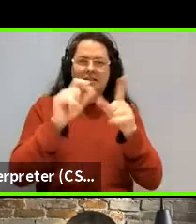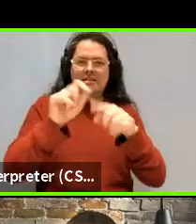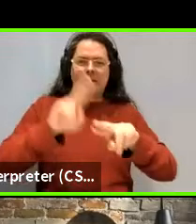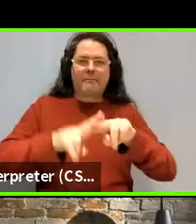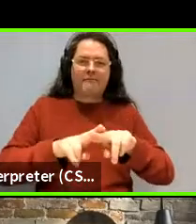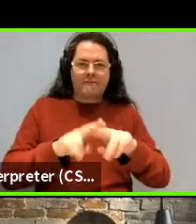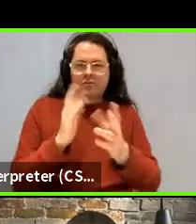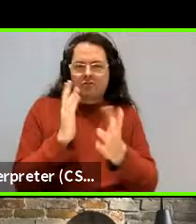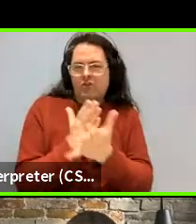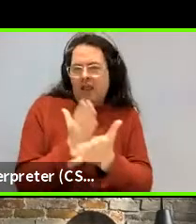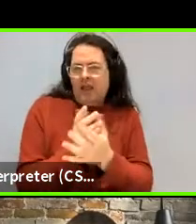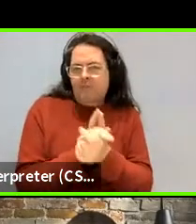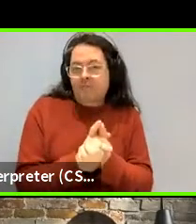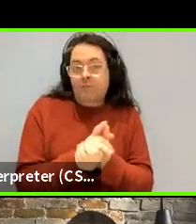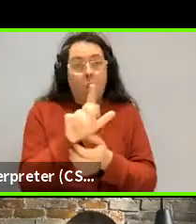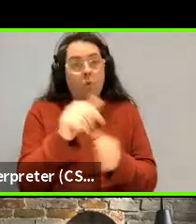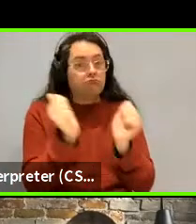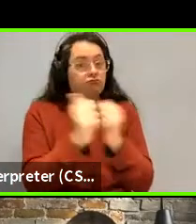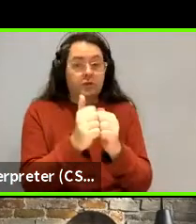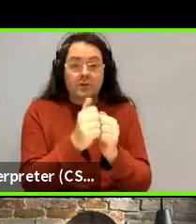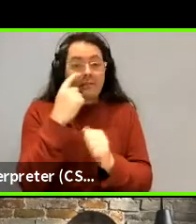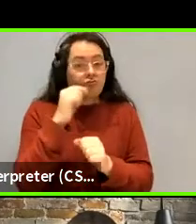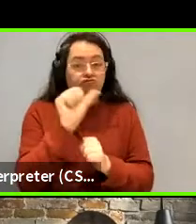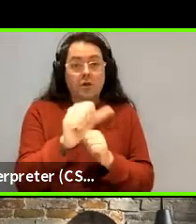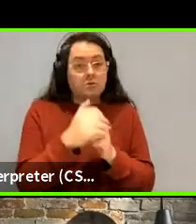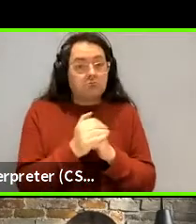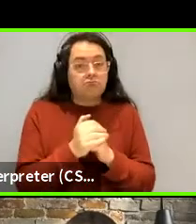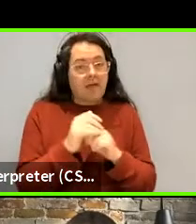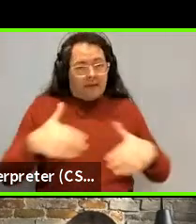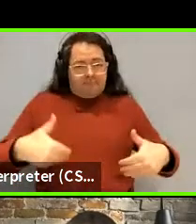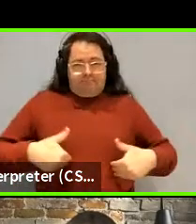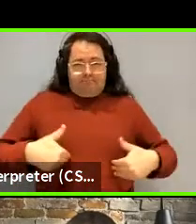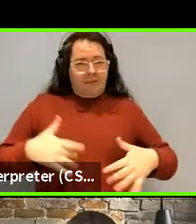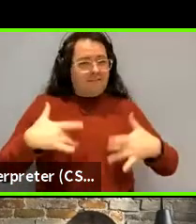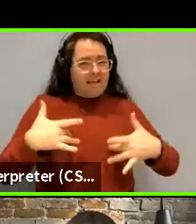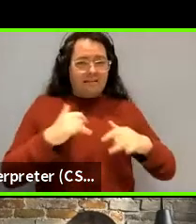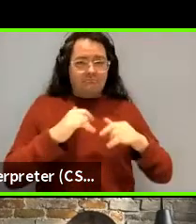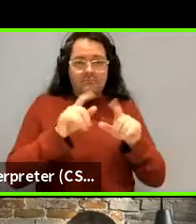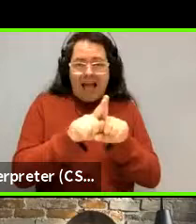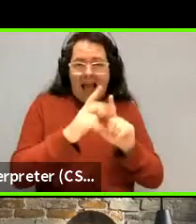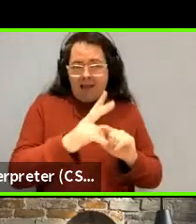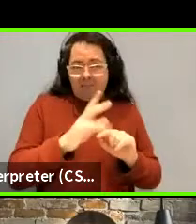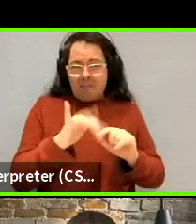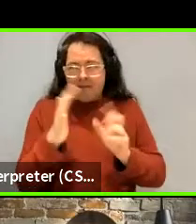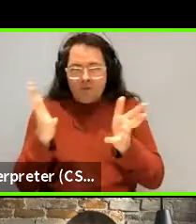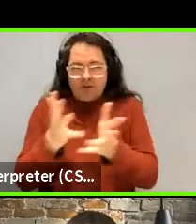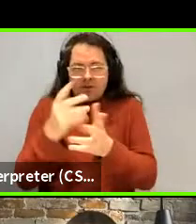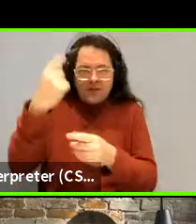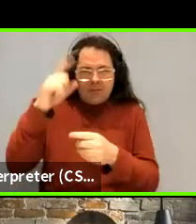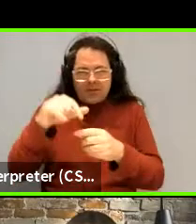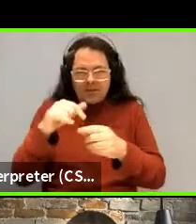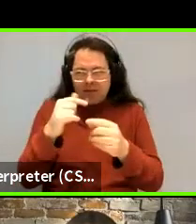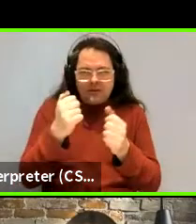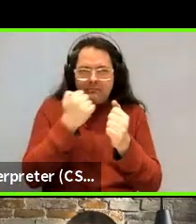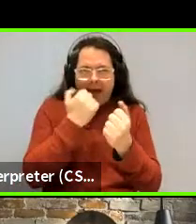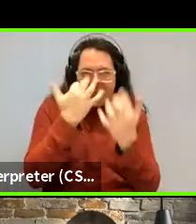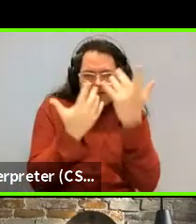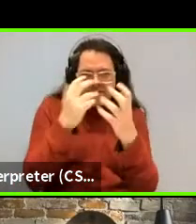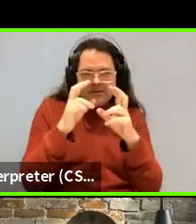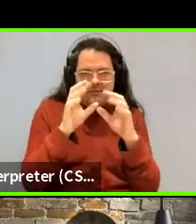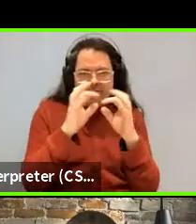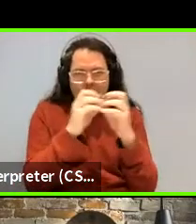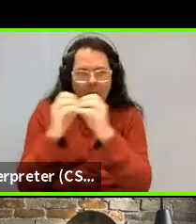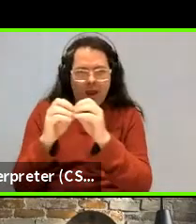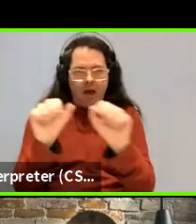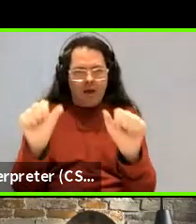I mean, I, I share the intuition, but I mean, maybe we can get someone to do it, to do the math and do that thing. So there